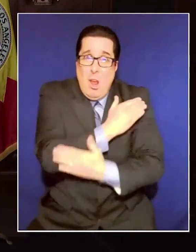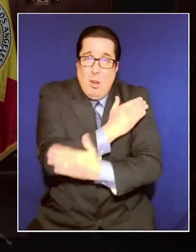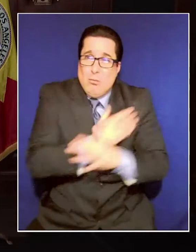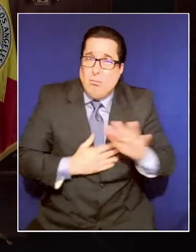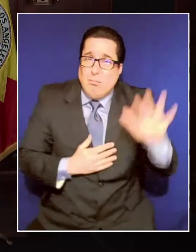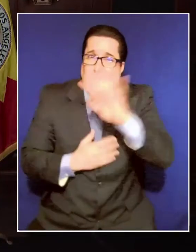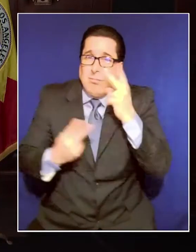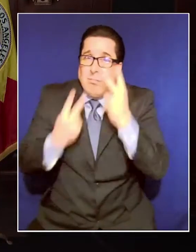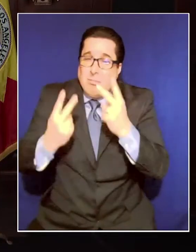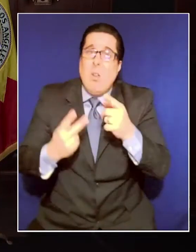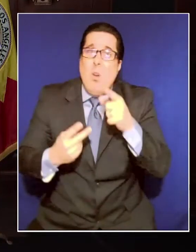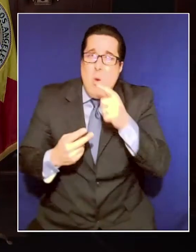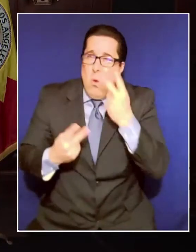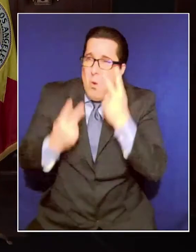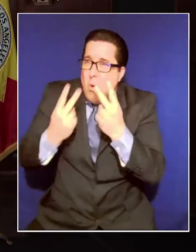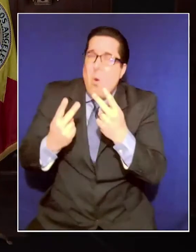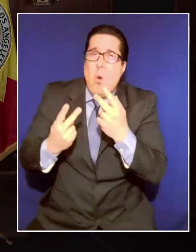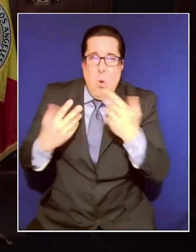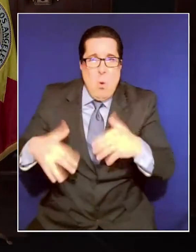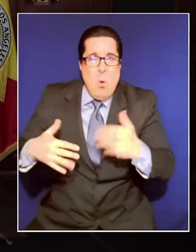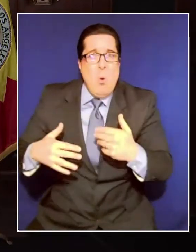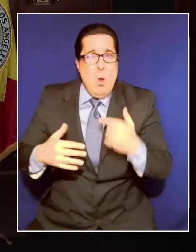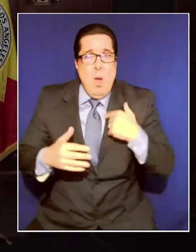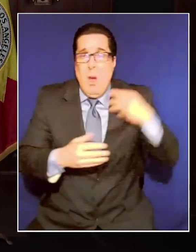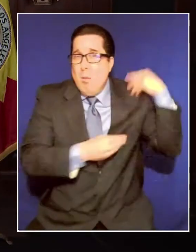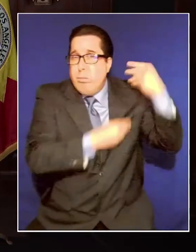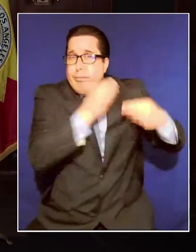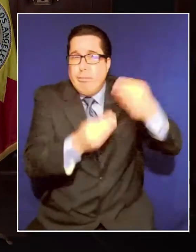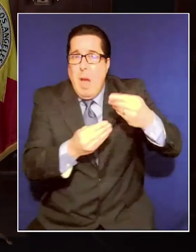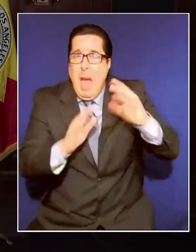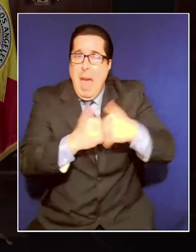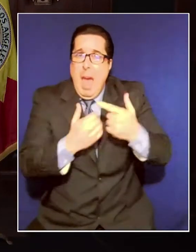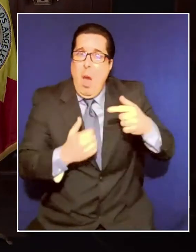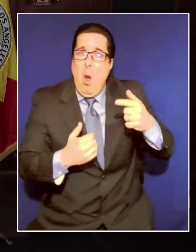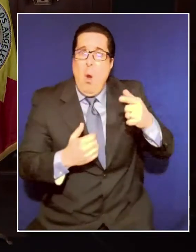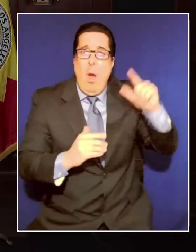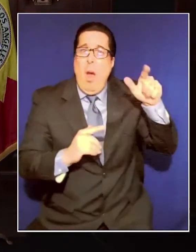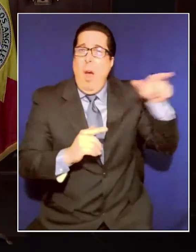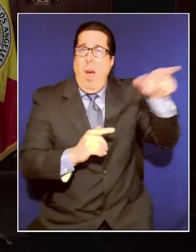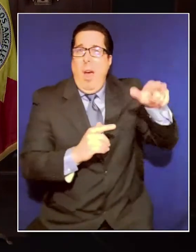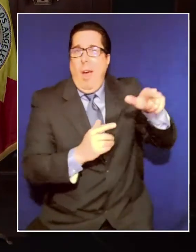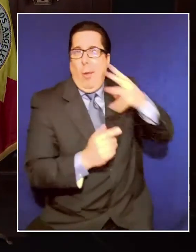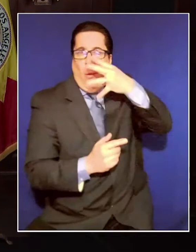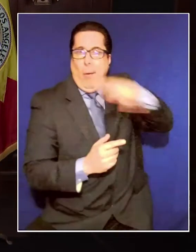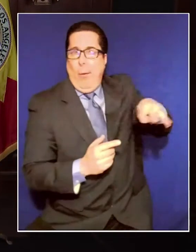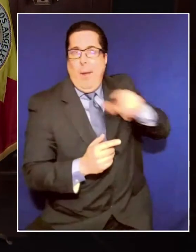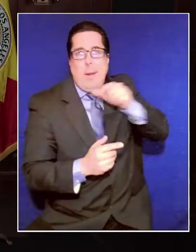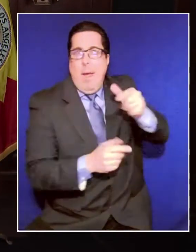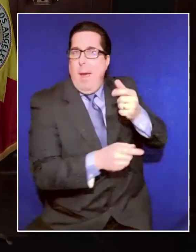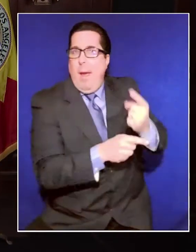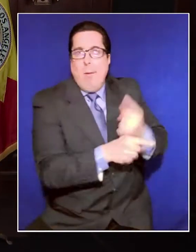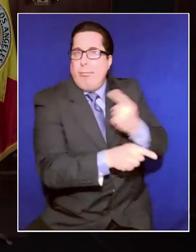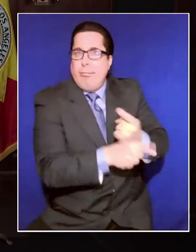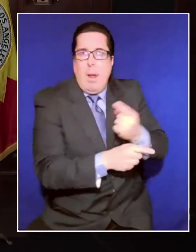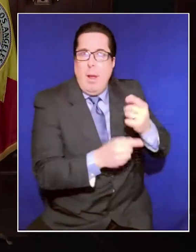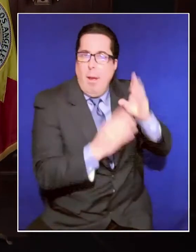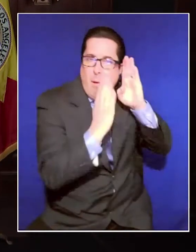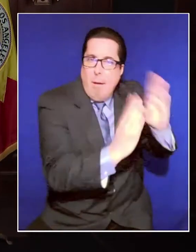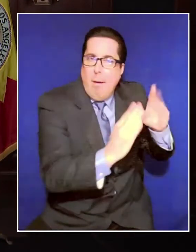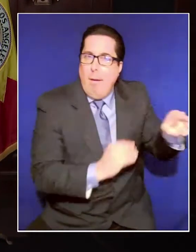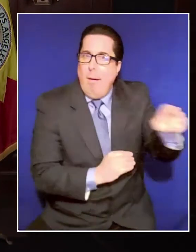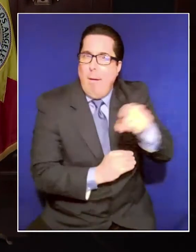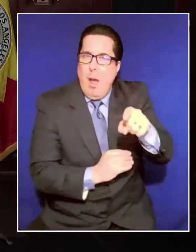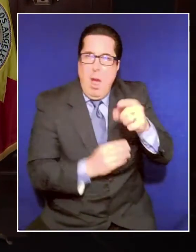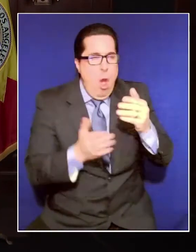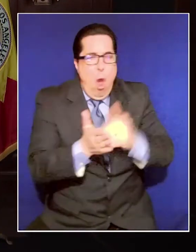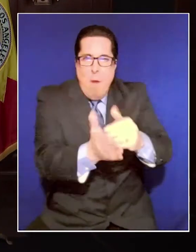ancestors, and the way that we've been treated by an unequal health care system. Too often the back has been turned on us